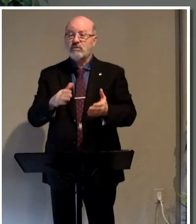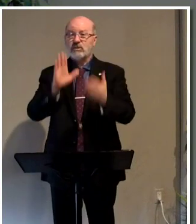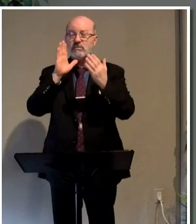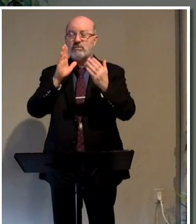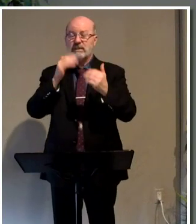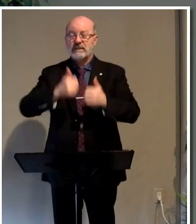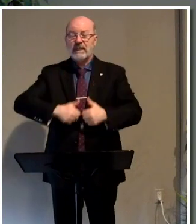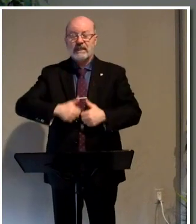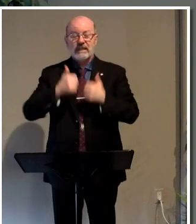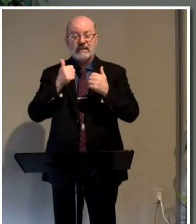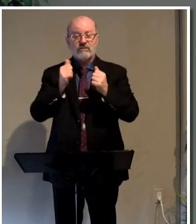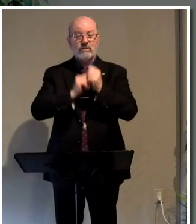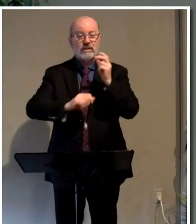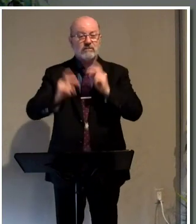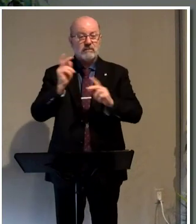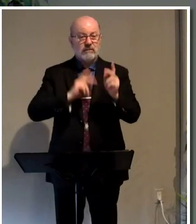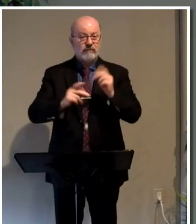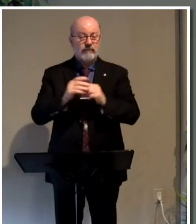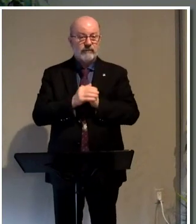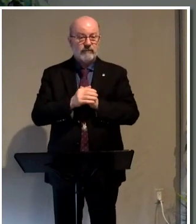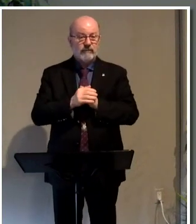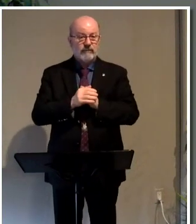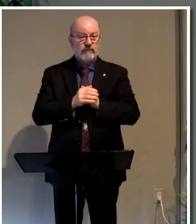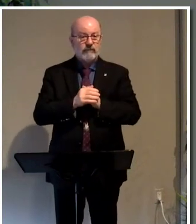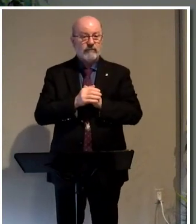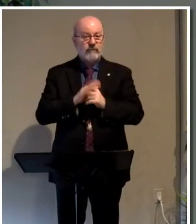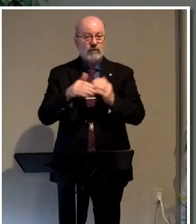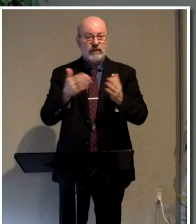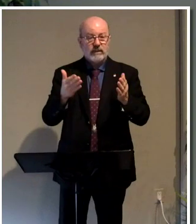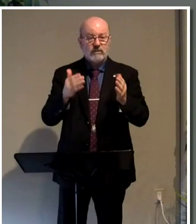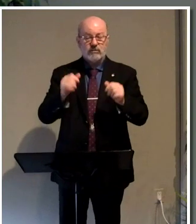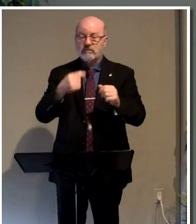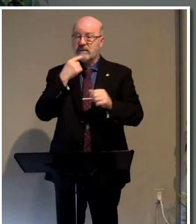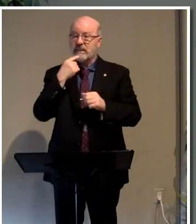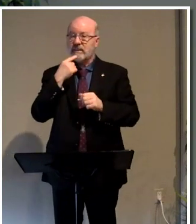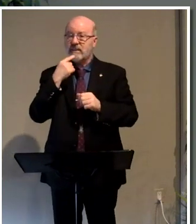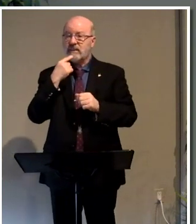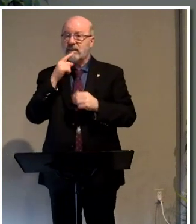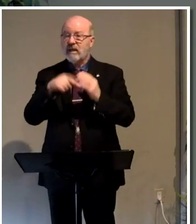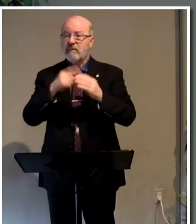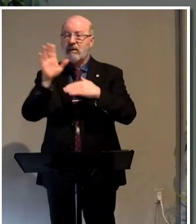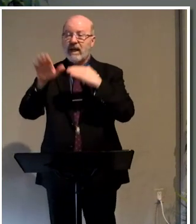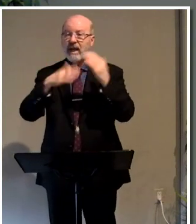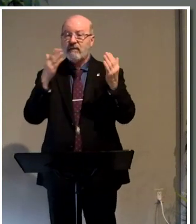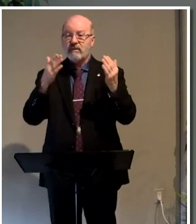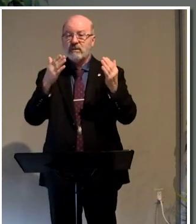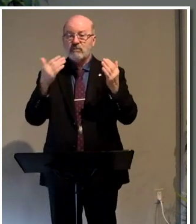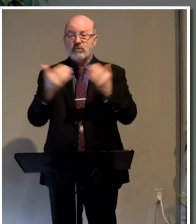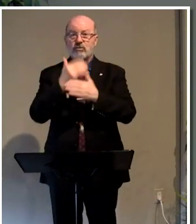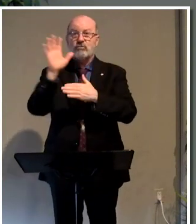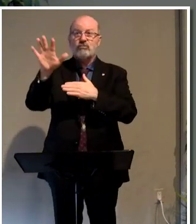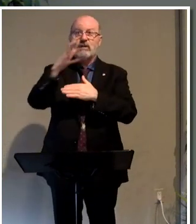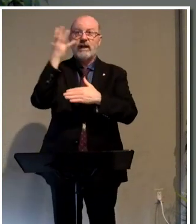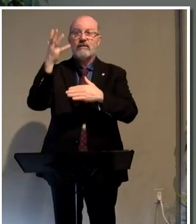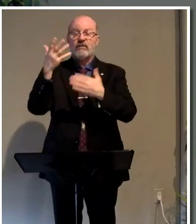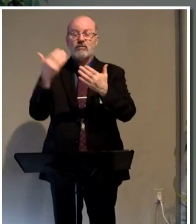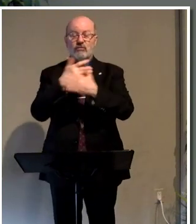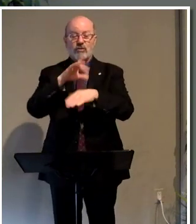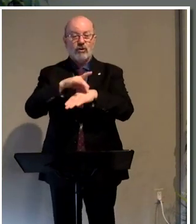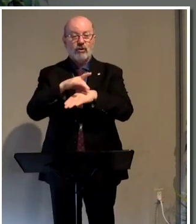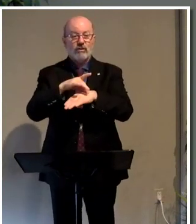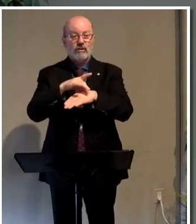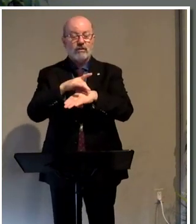dwells. With his people. Of all things that could have been said about heaven when the new heaven, the new earth are finally